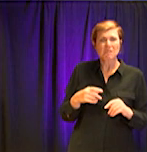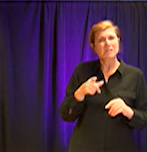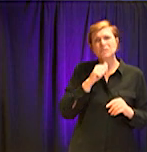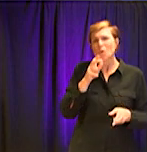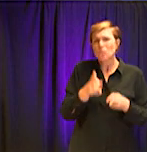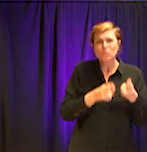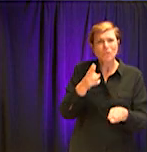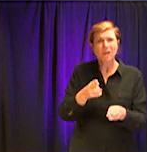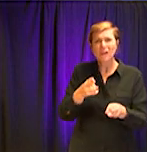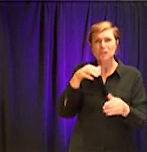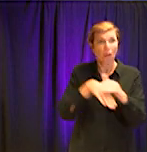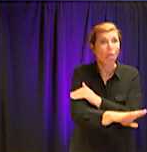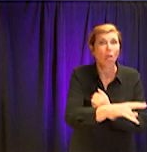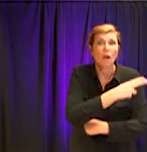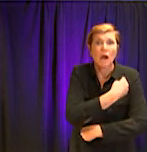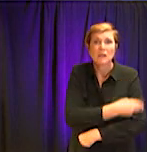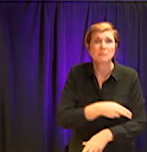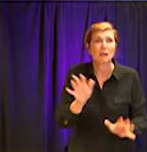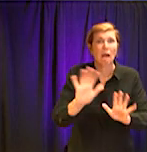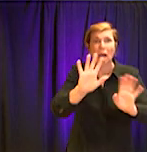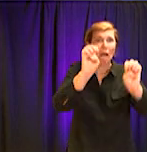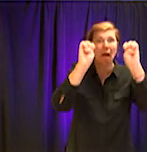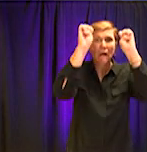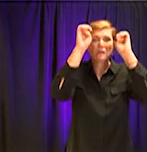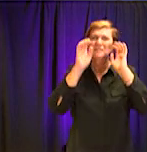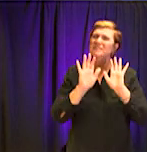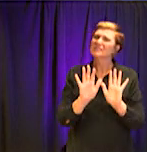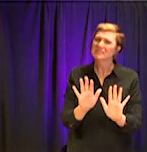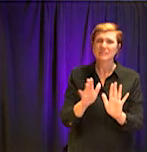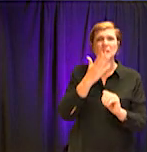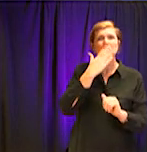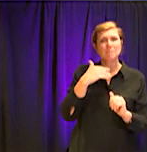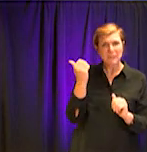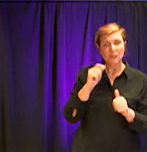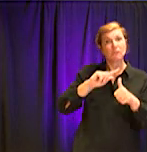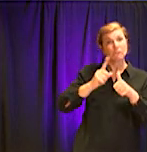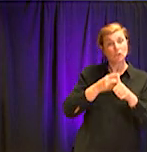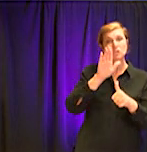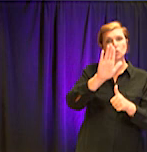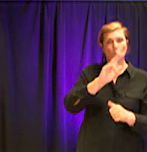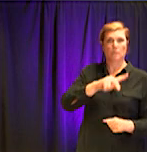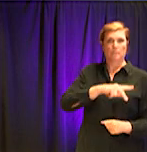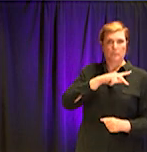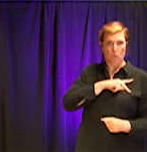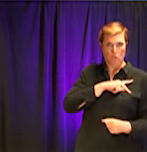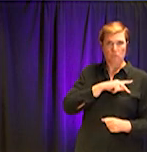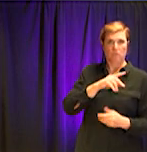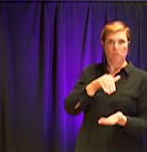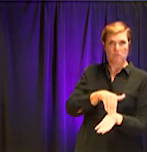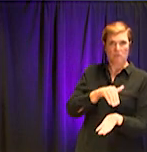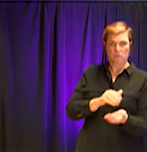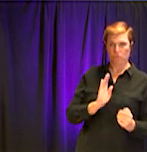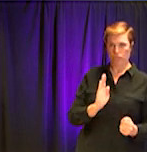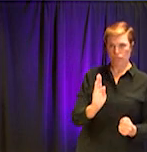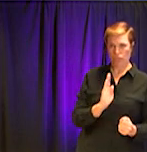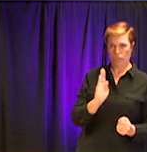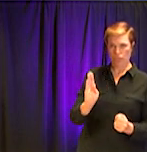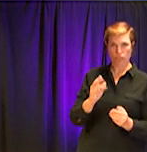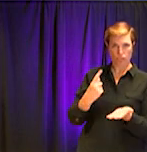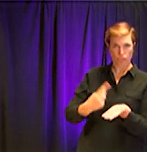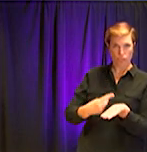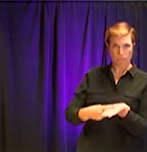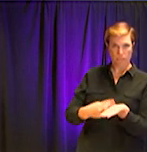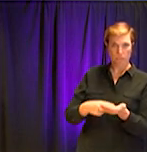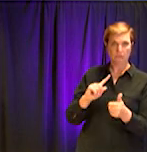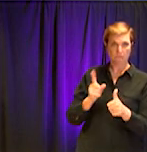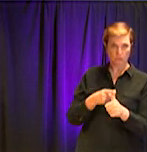Call your doctor, get some advice about what to do next. A lot of people are worried and they want to get tested. Um, you've probably read in the news,